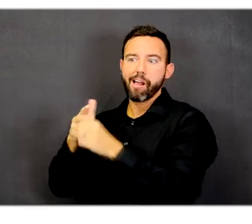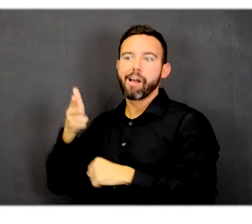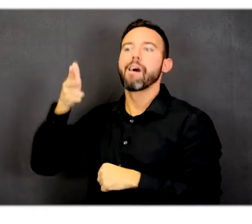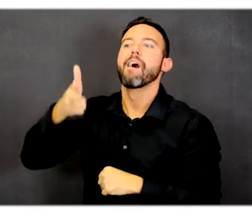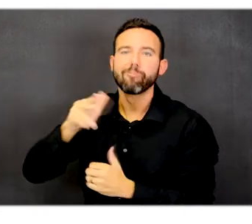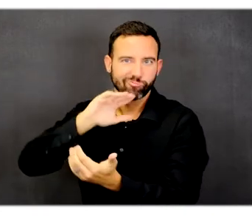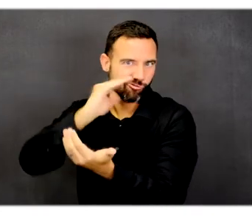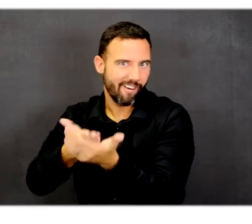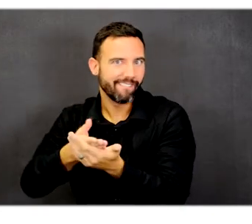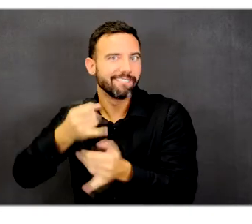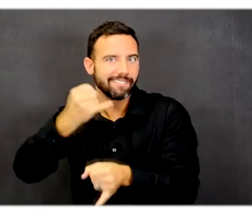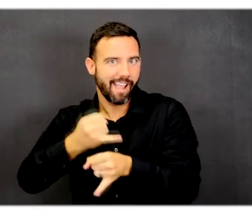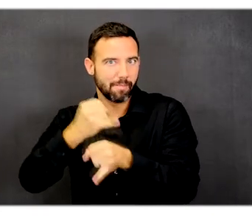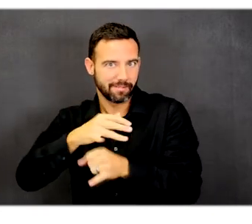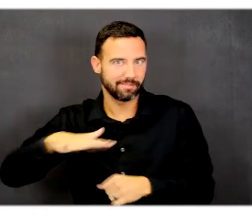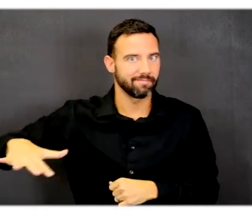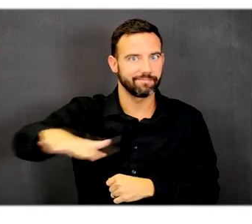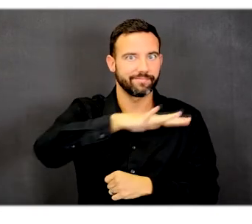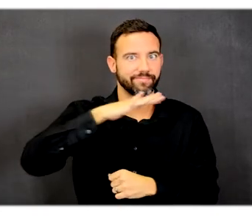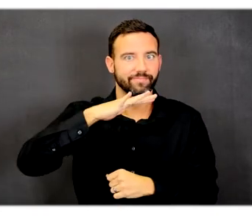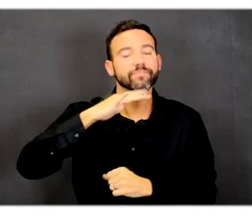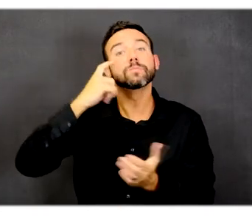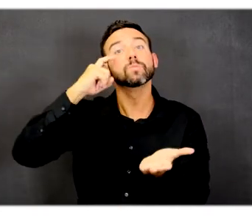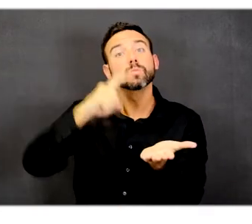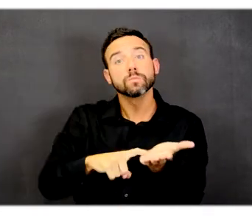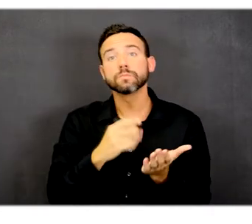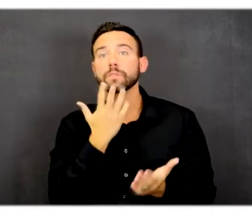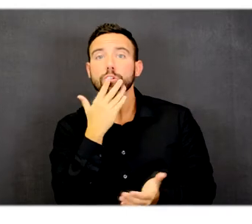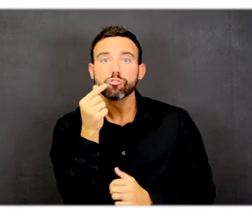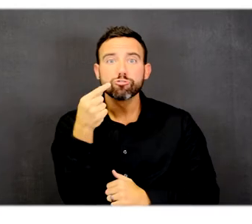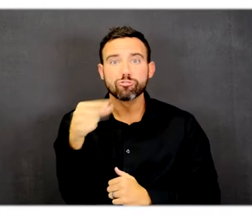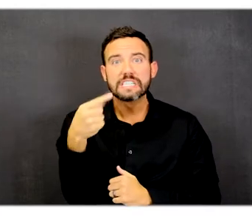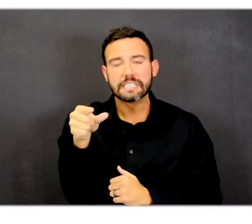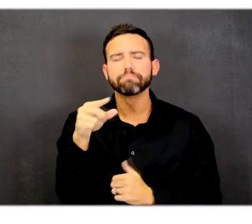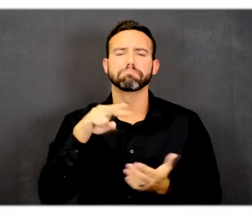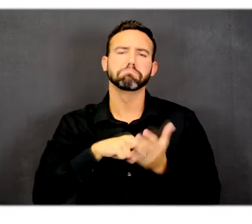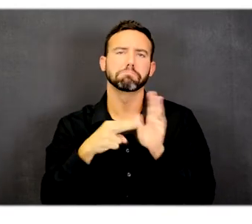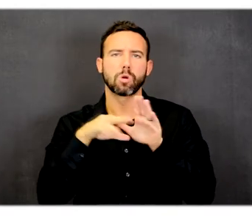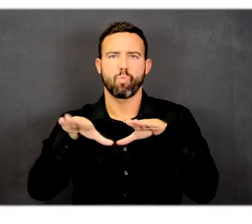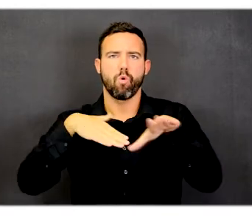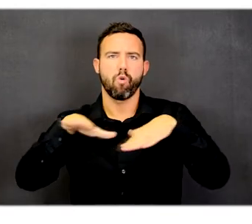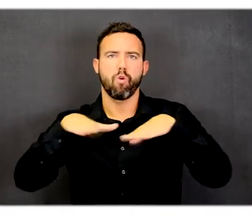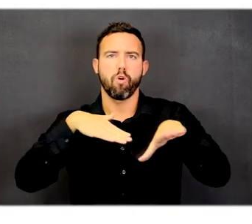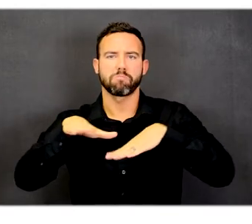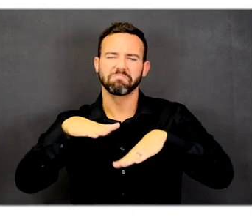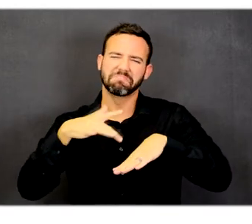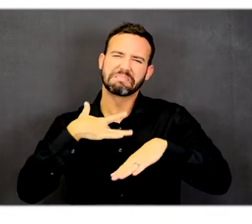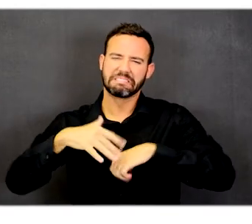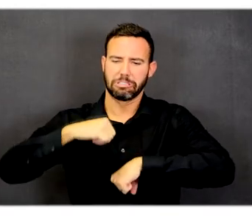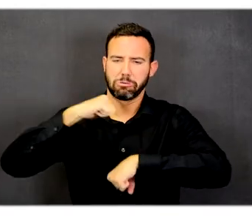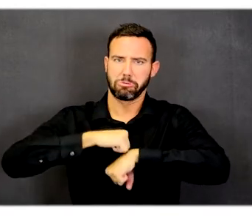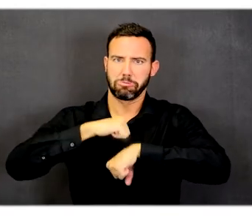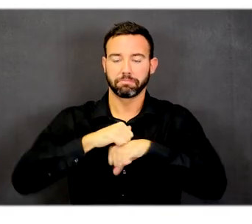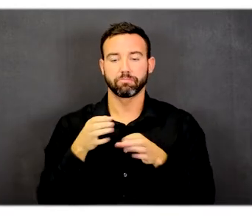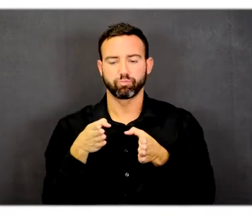The green color on the slide makes up the majority of the walkways and our concrete sidewalks.